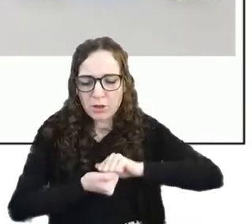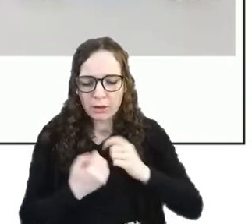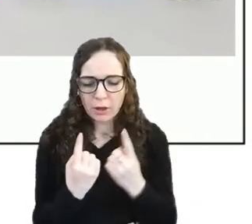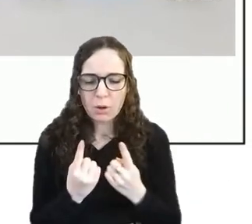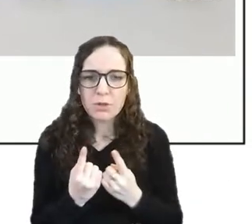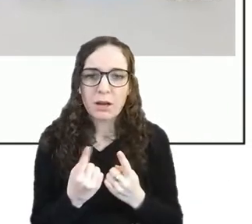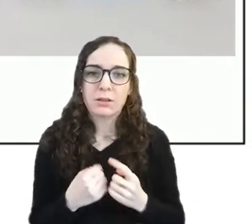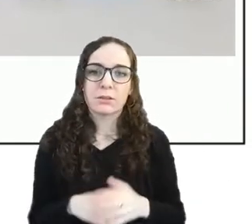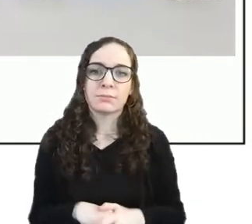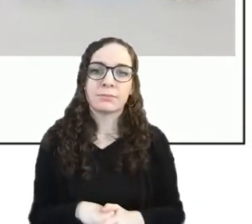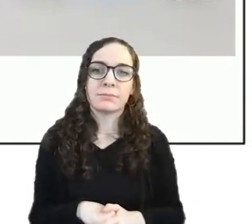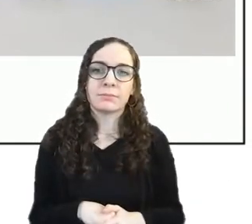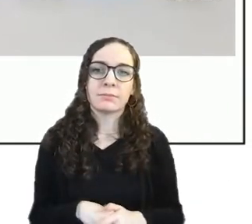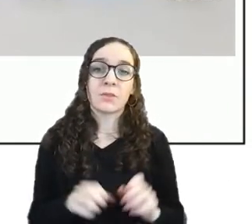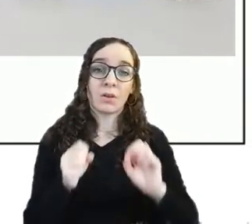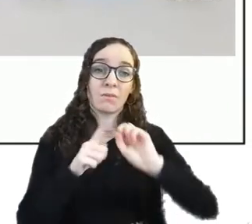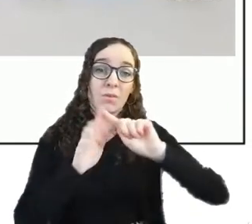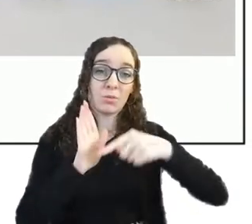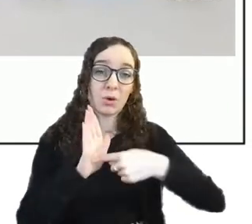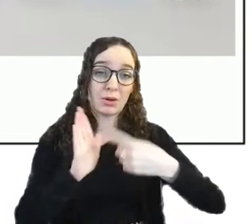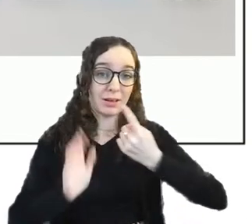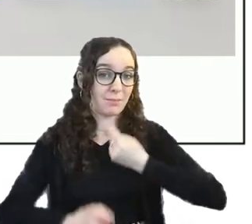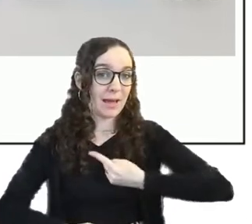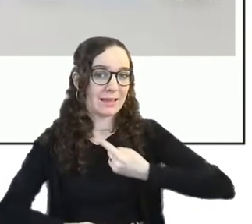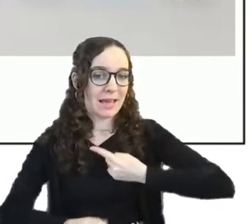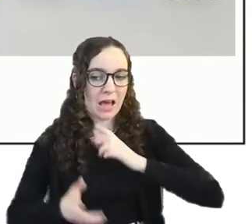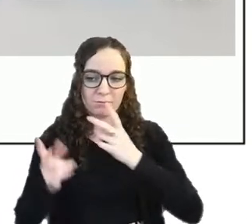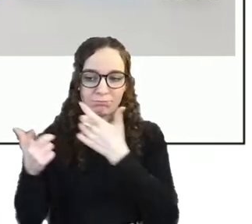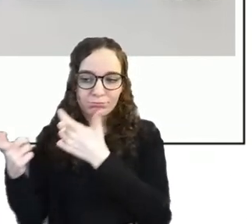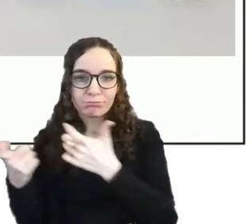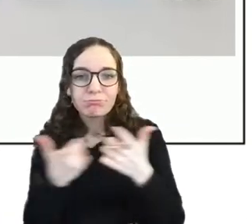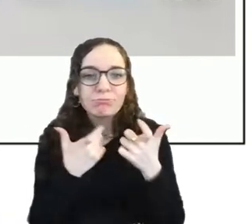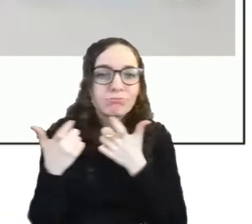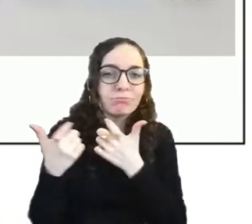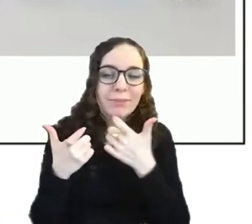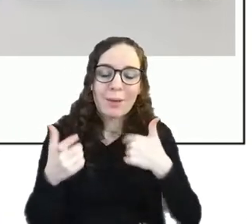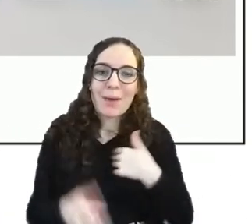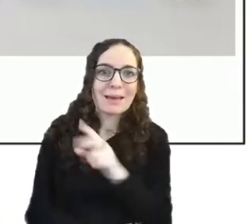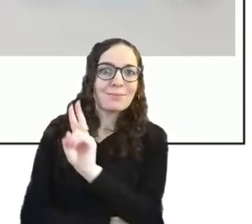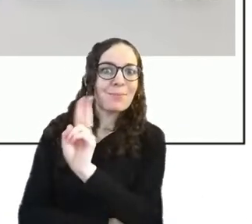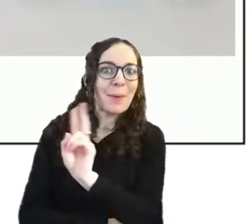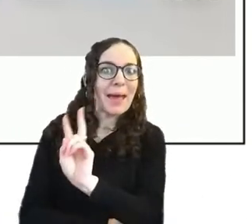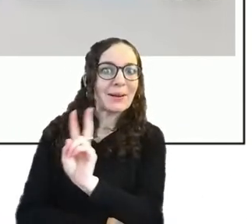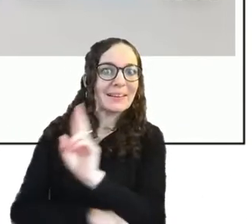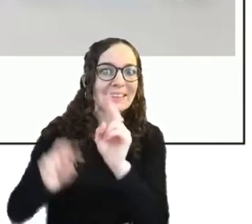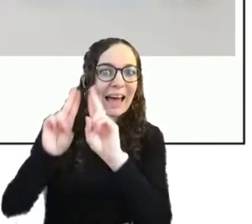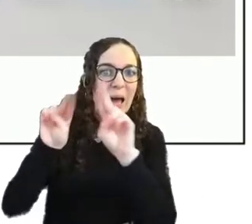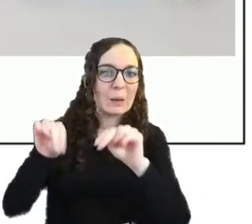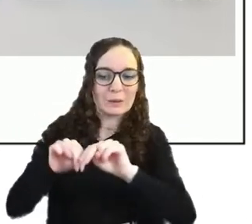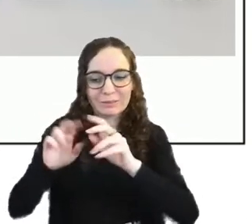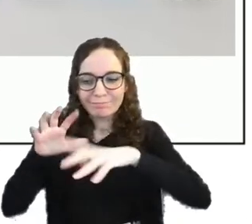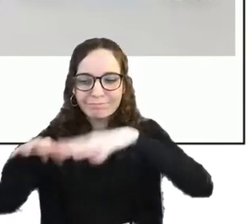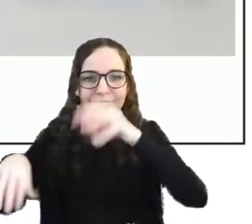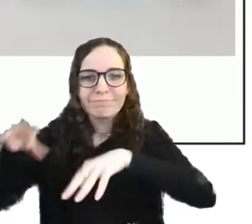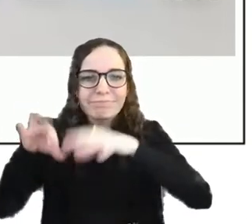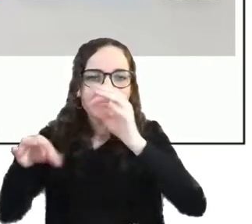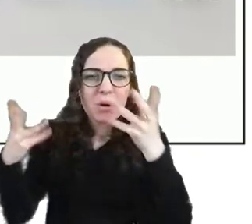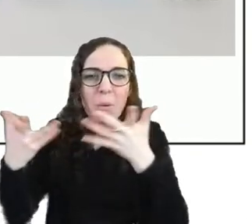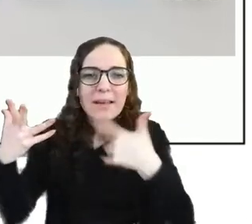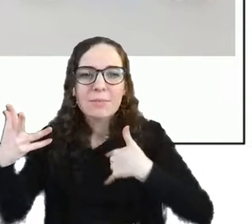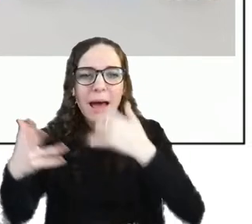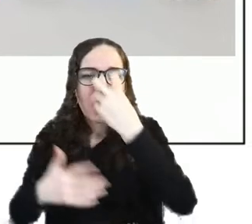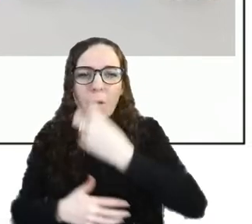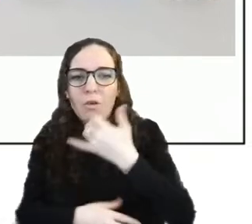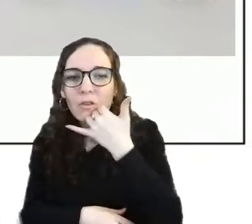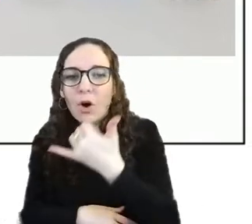for the project i collected all my phones went to my parents house dug out all my phones there's a few missing but